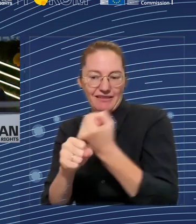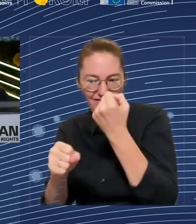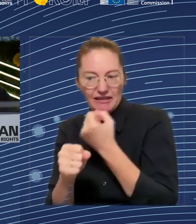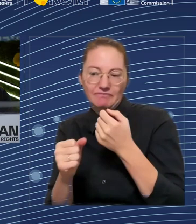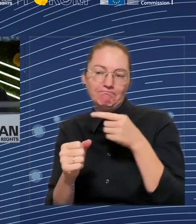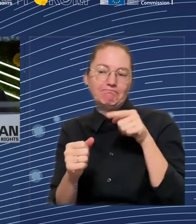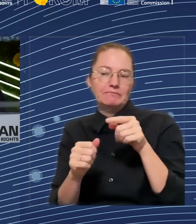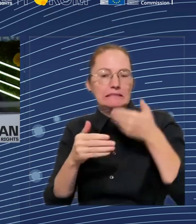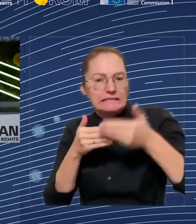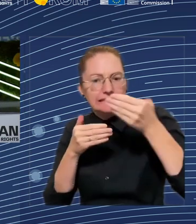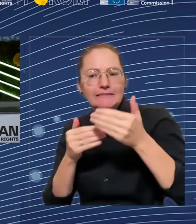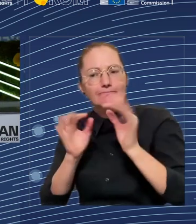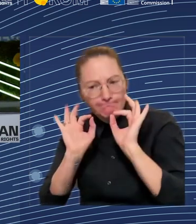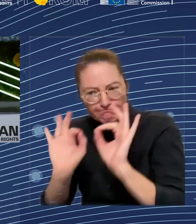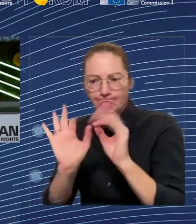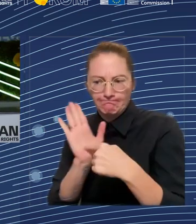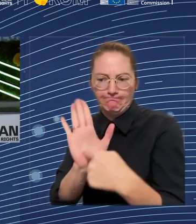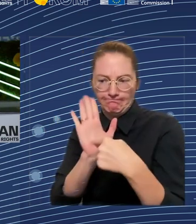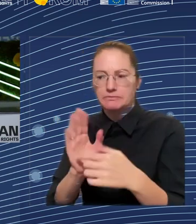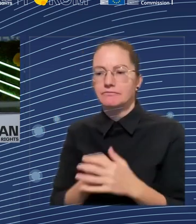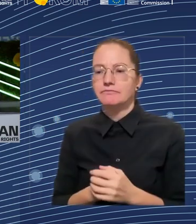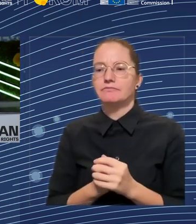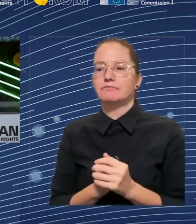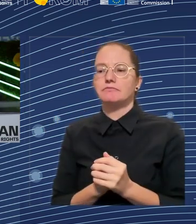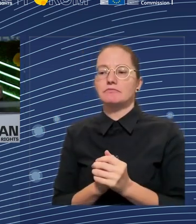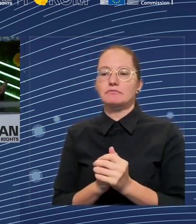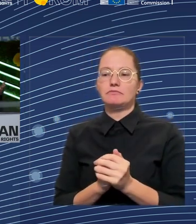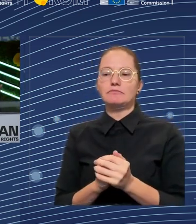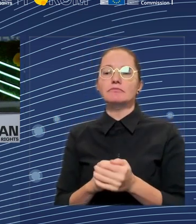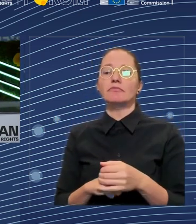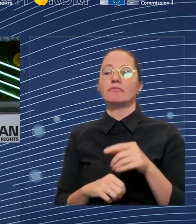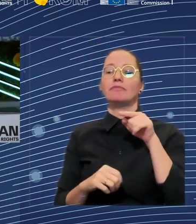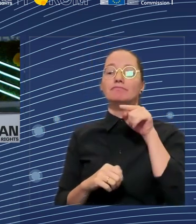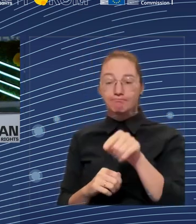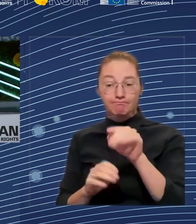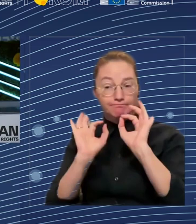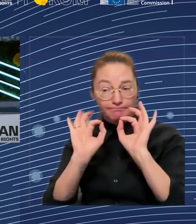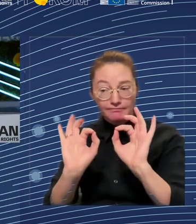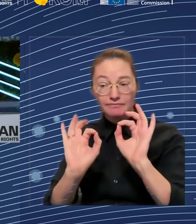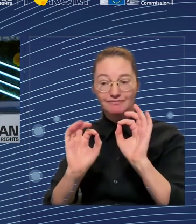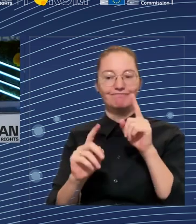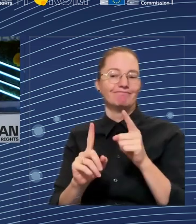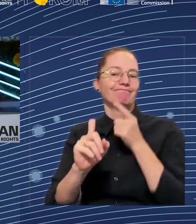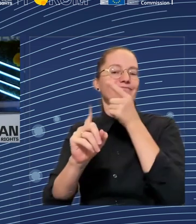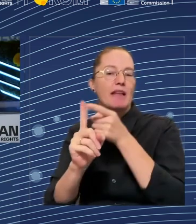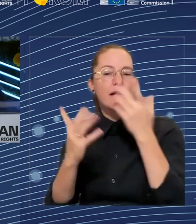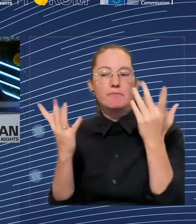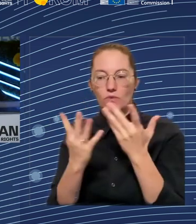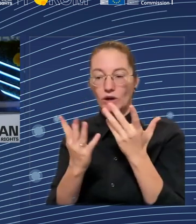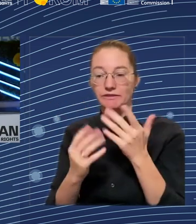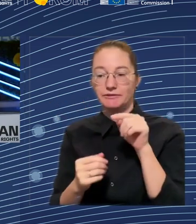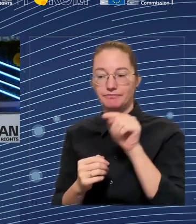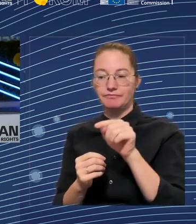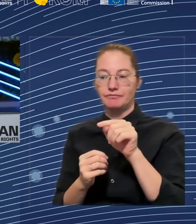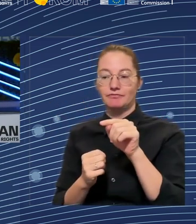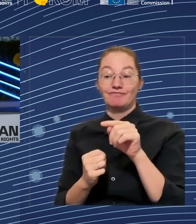transition. Looking briefly at the digital transition, also here, we see in the past, there has been a constant demand for workers